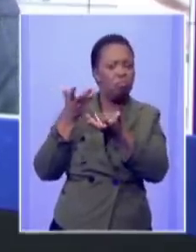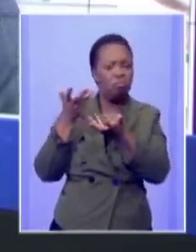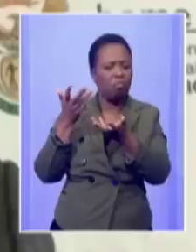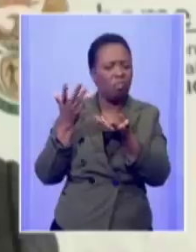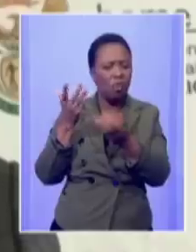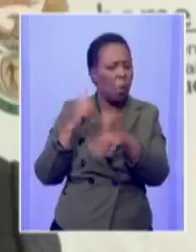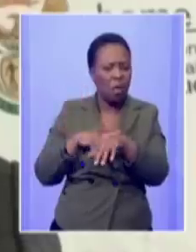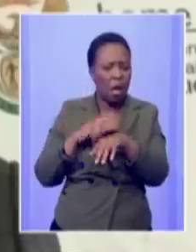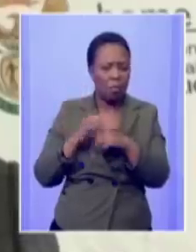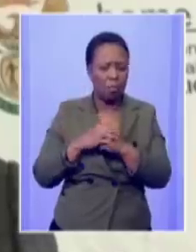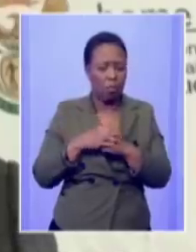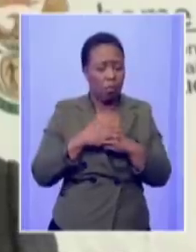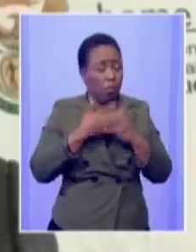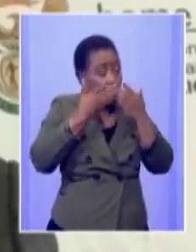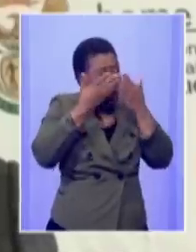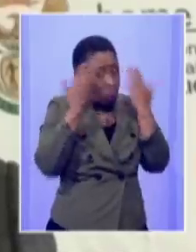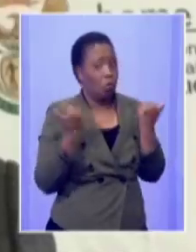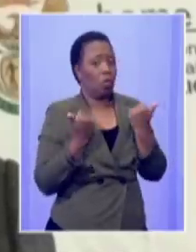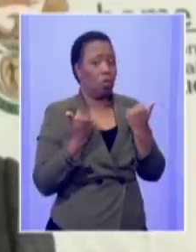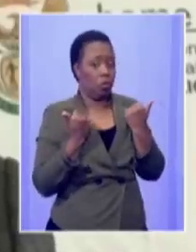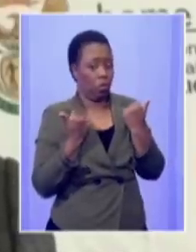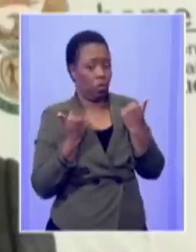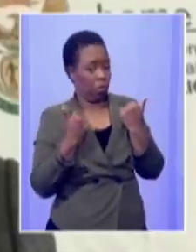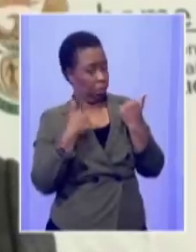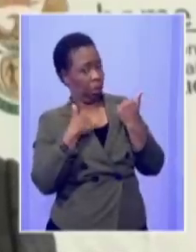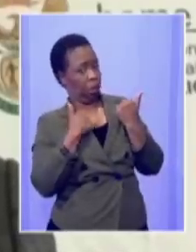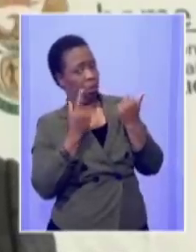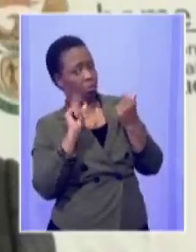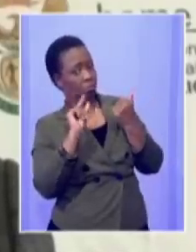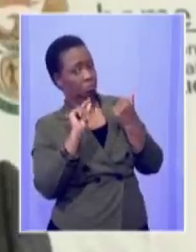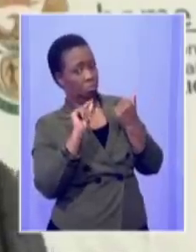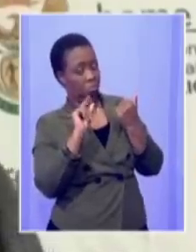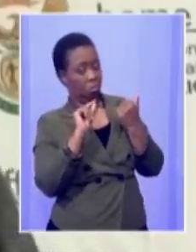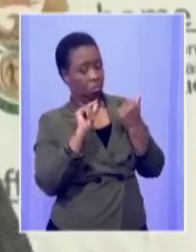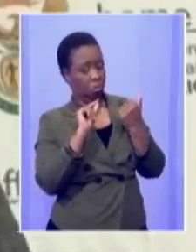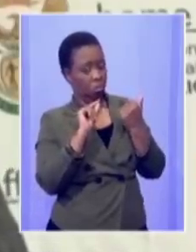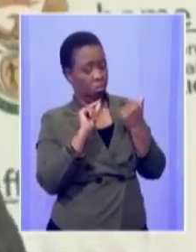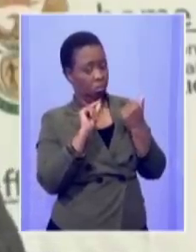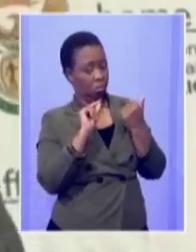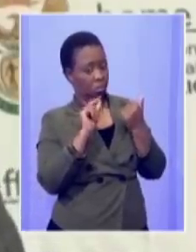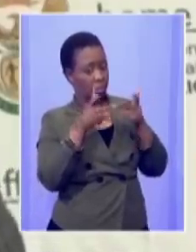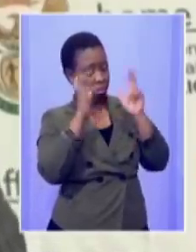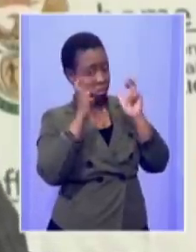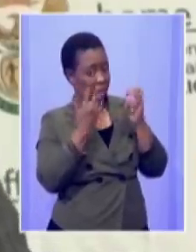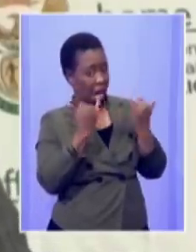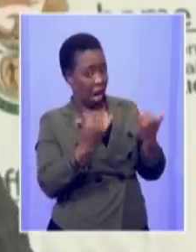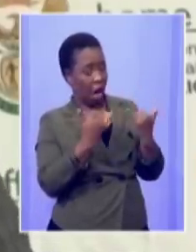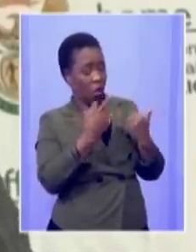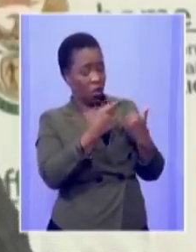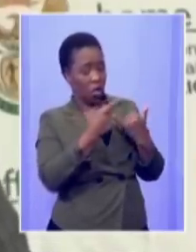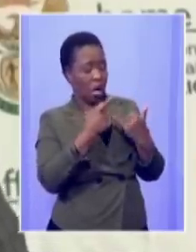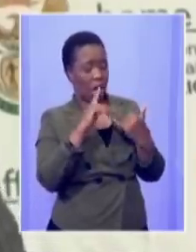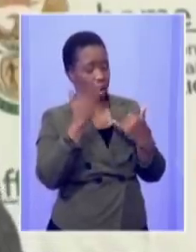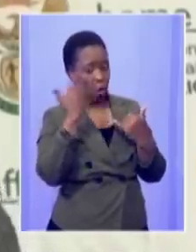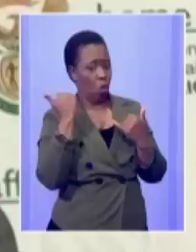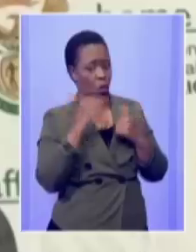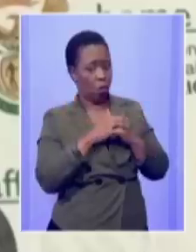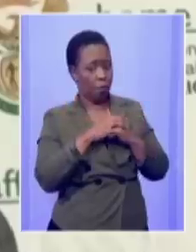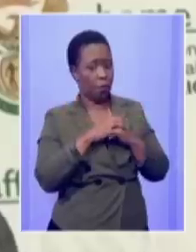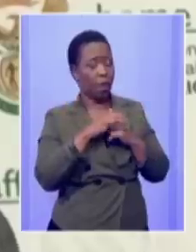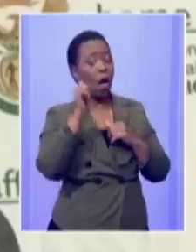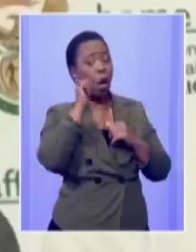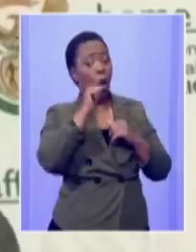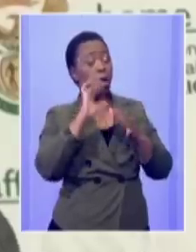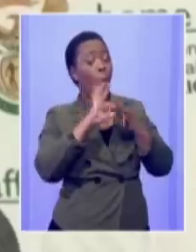i don't know i'm just discovering that now uh yes there were for instance when i arrived in home